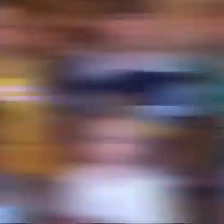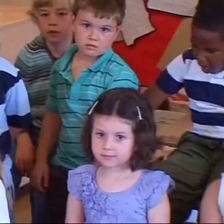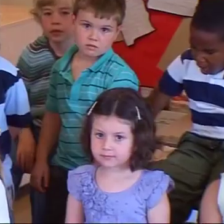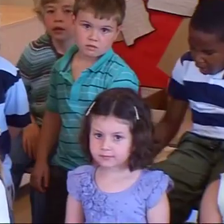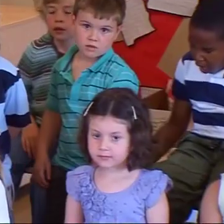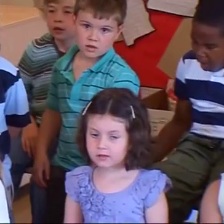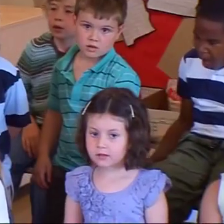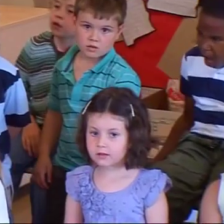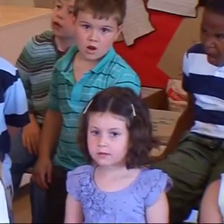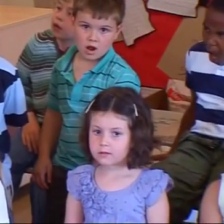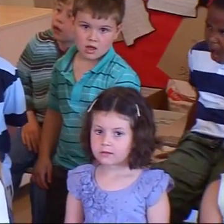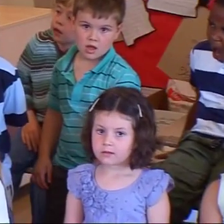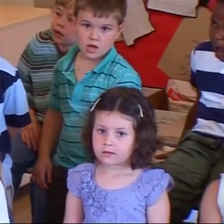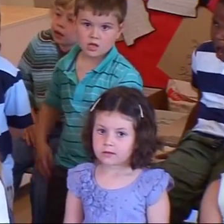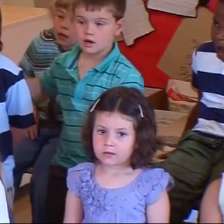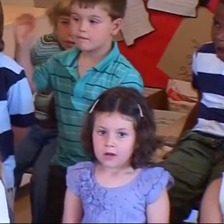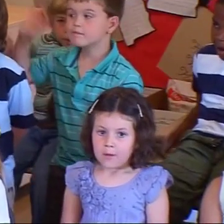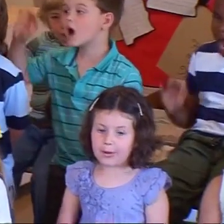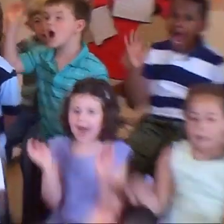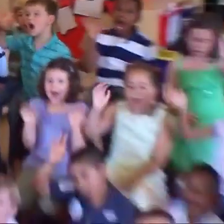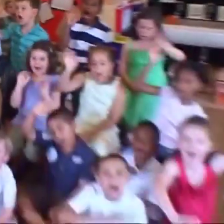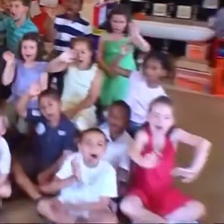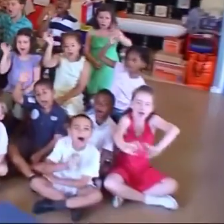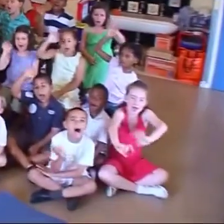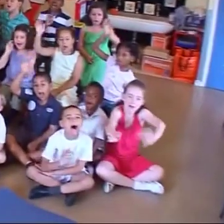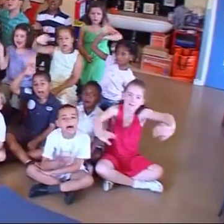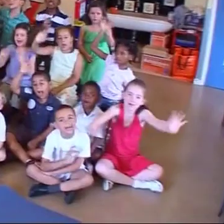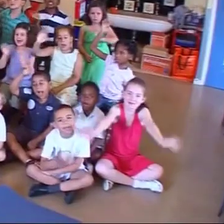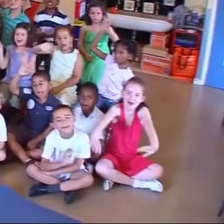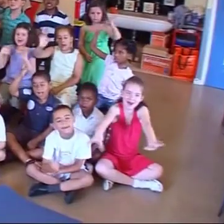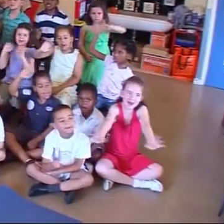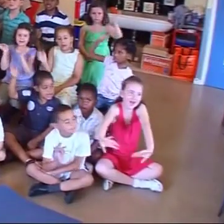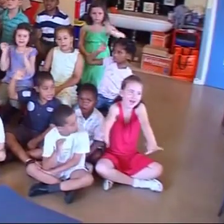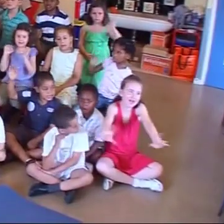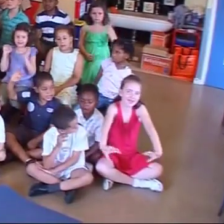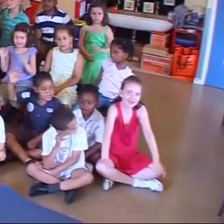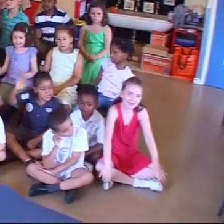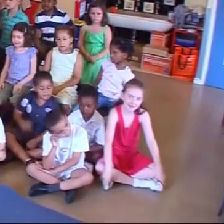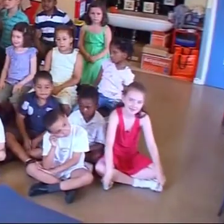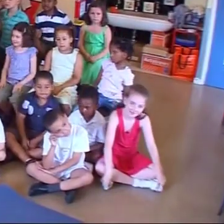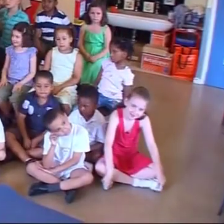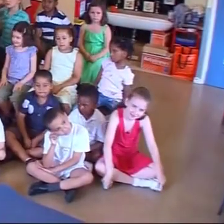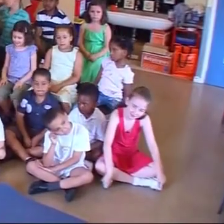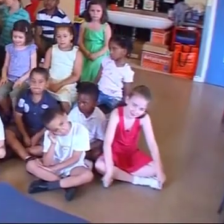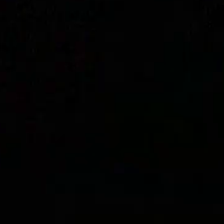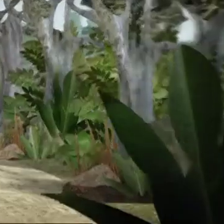And that's our friendly alien. Bologna. Bologna.